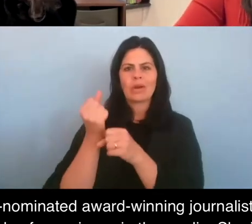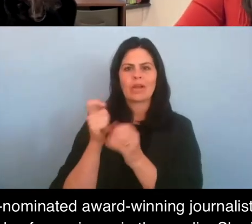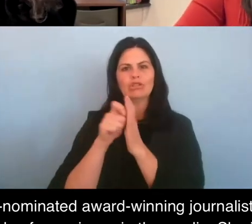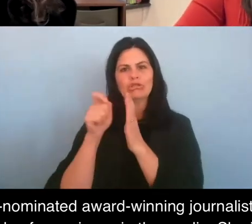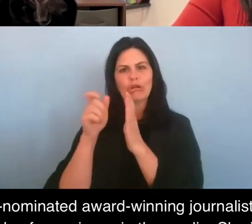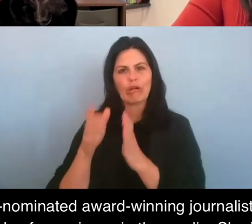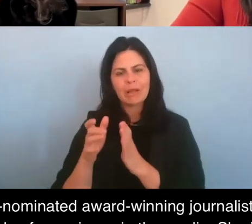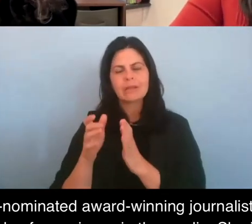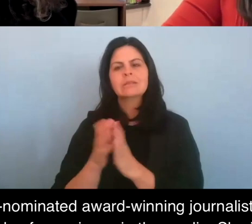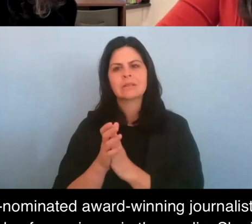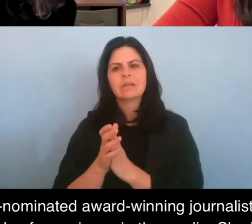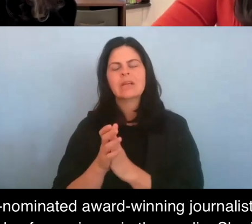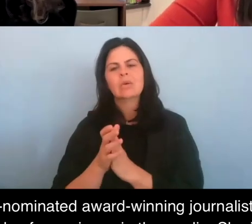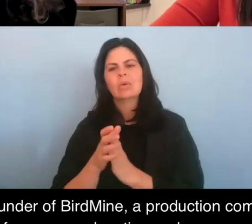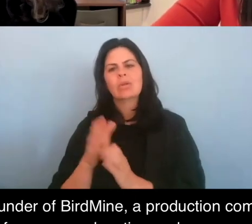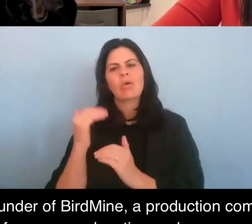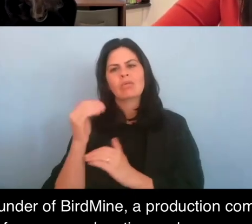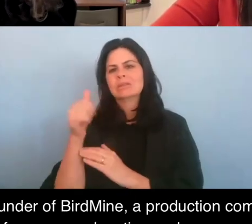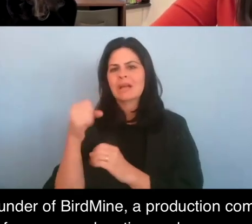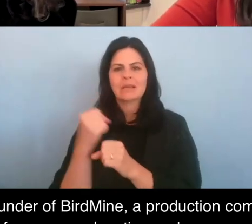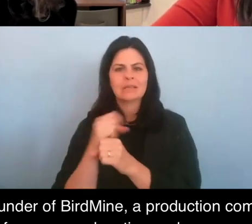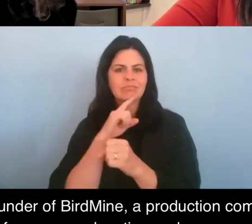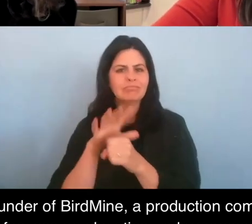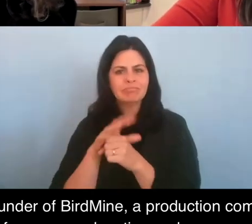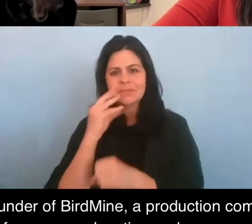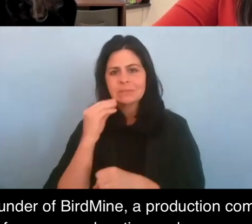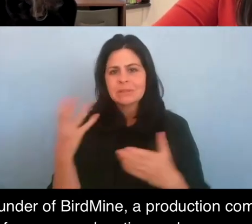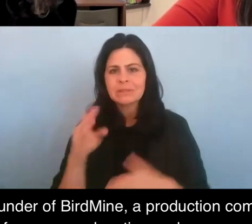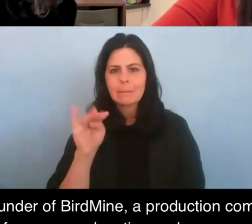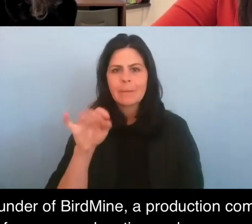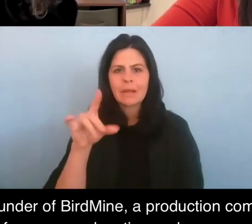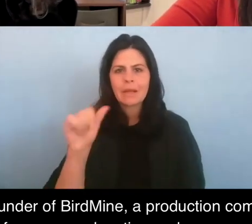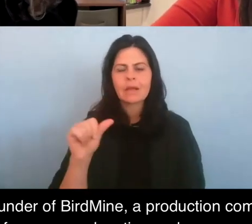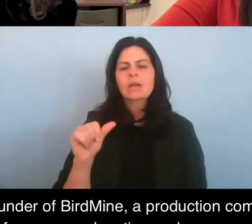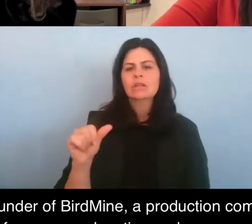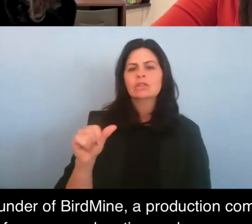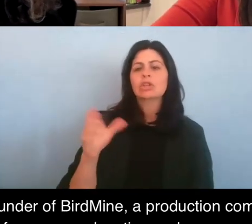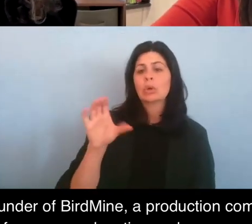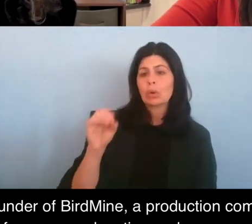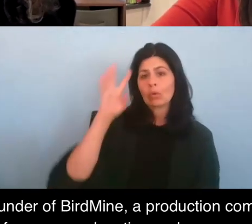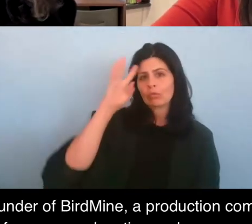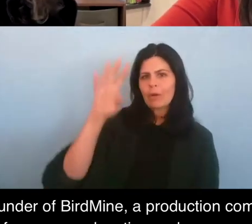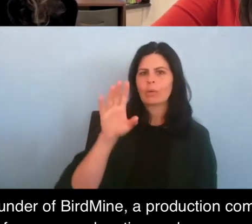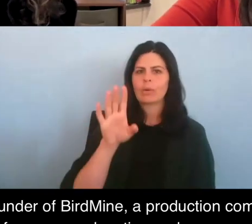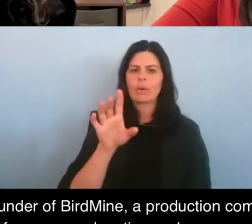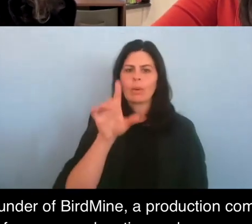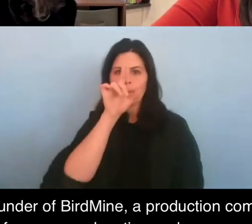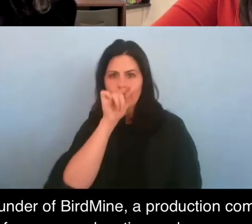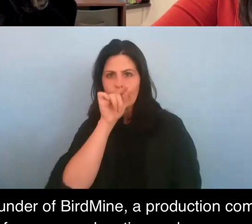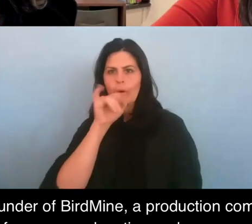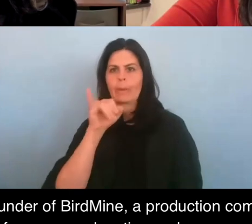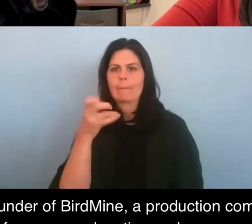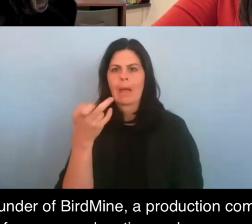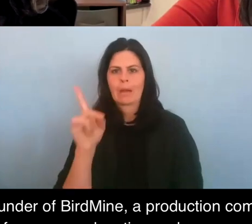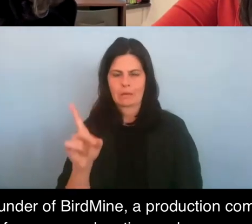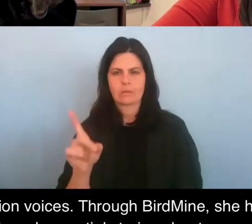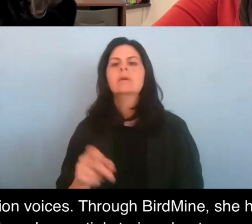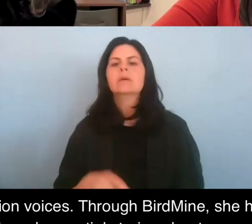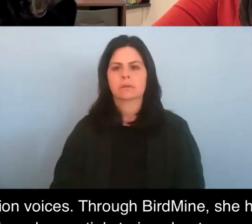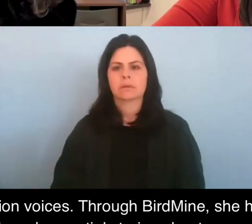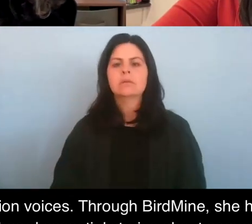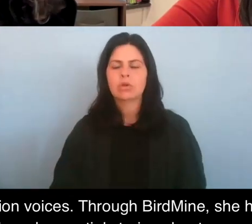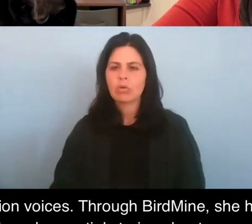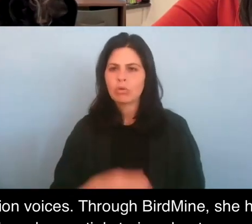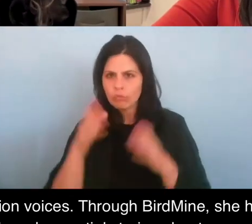in the media. She is the co-founder of Birdmine, a production company that focuses on elevating underrepresented